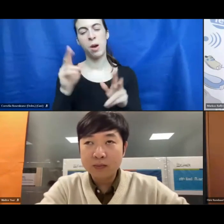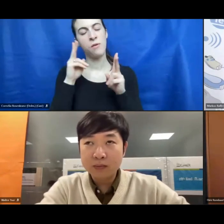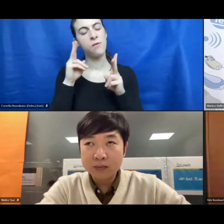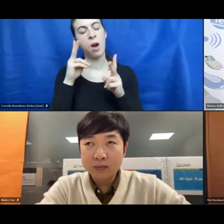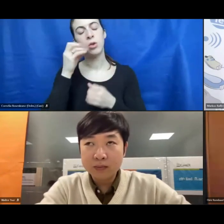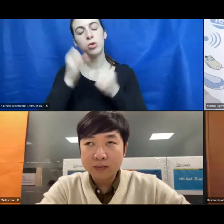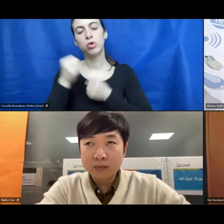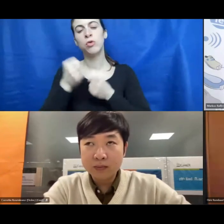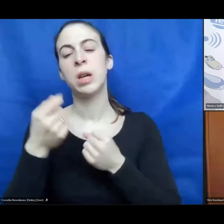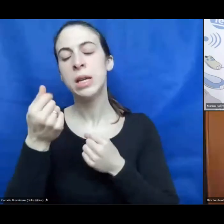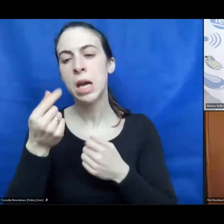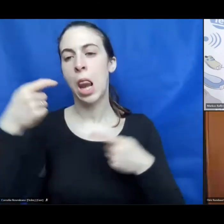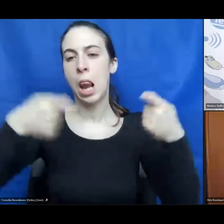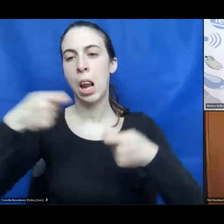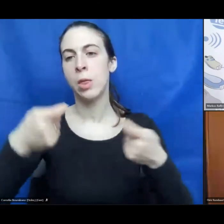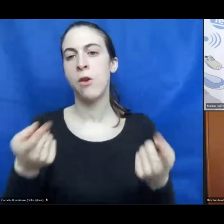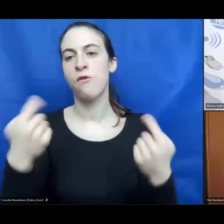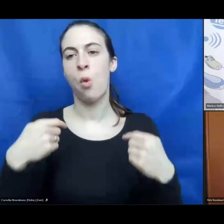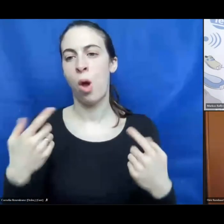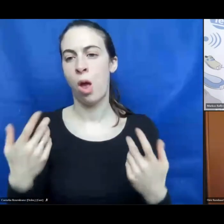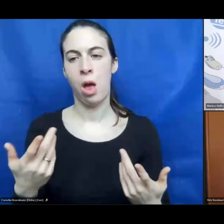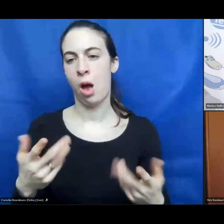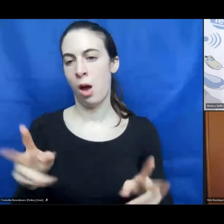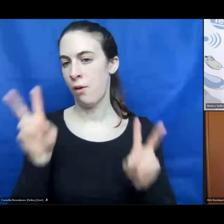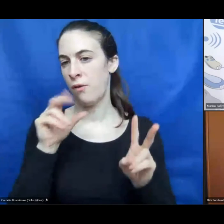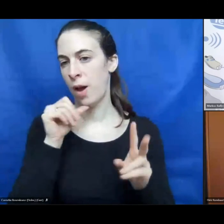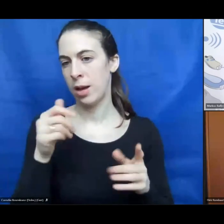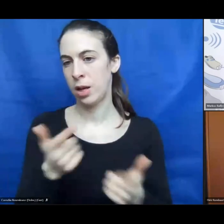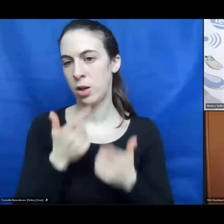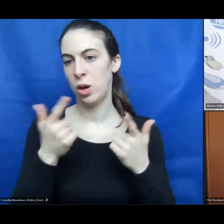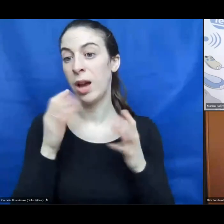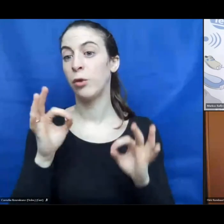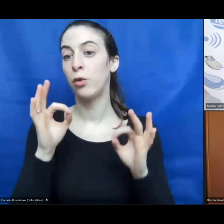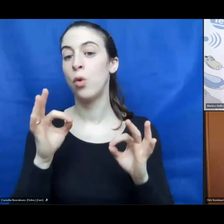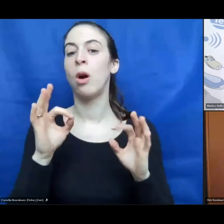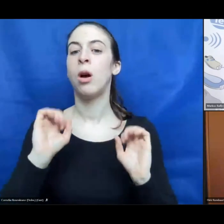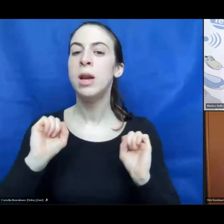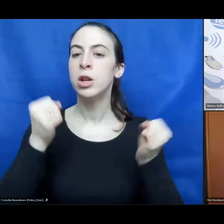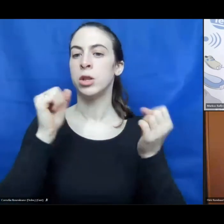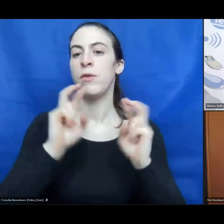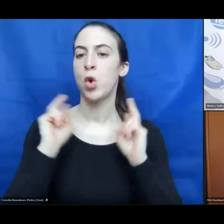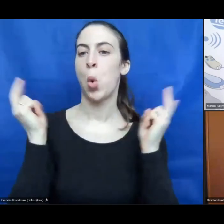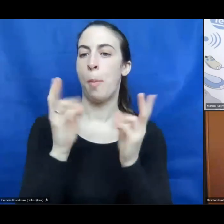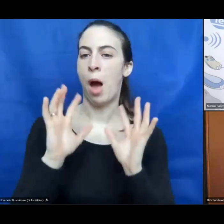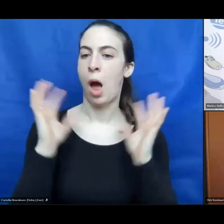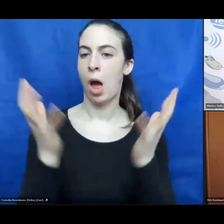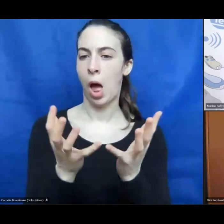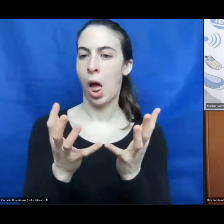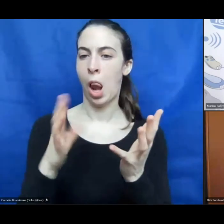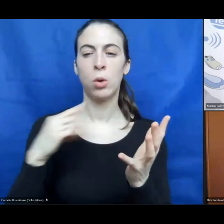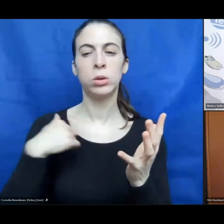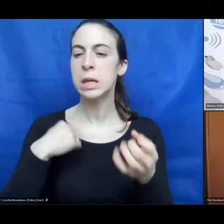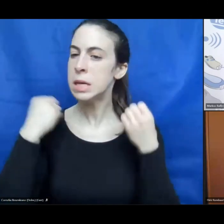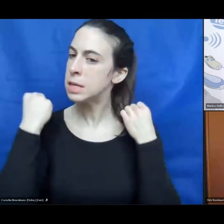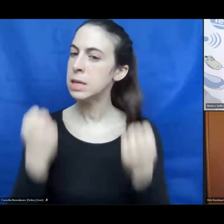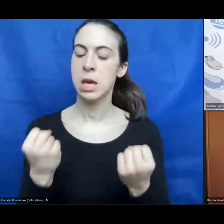find financing for a global initiative. And I'm convinced of